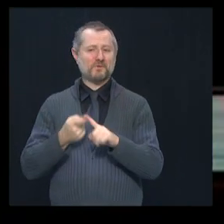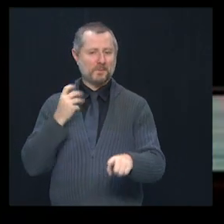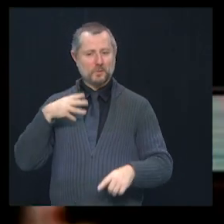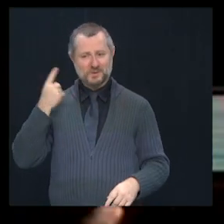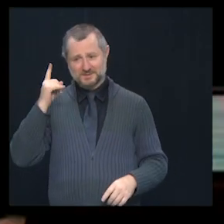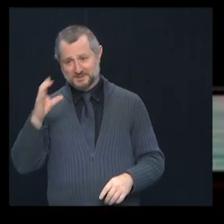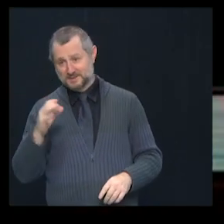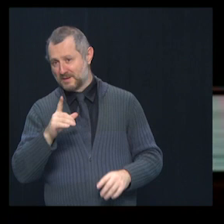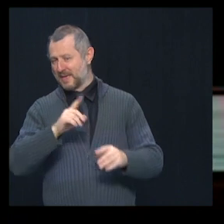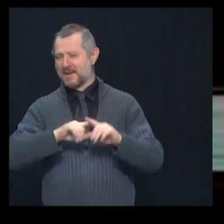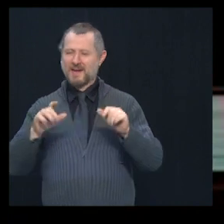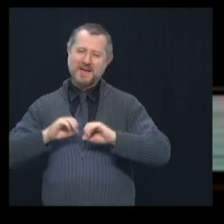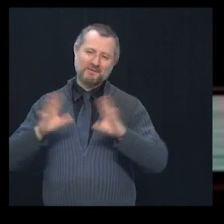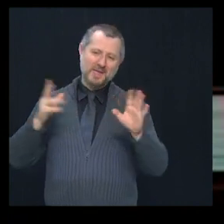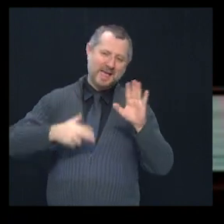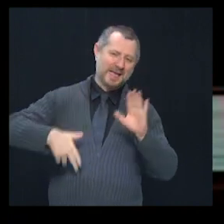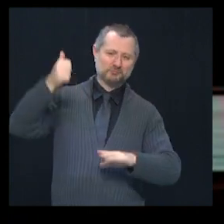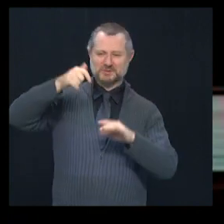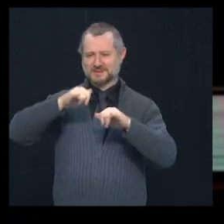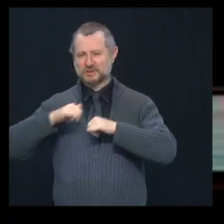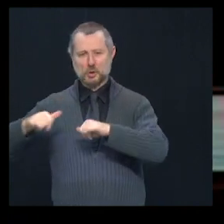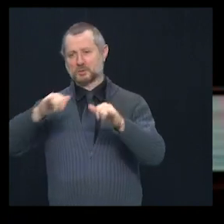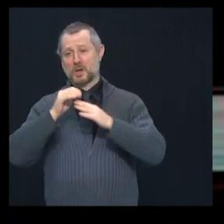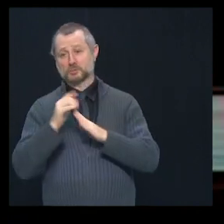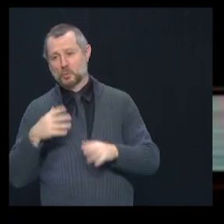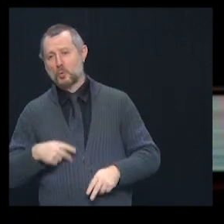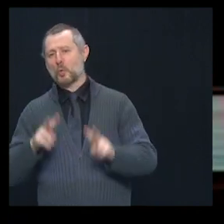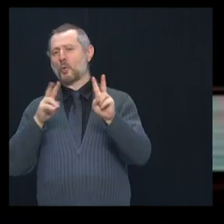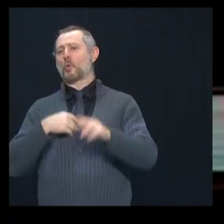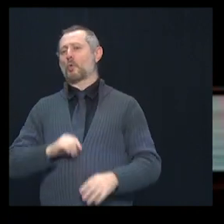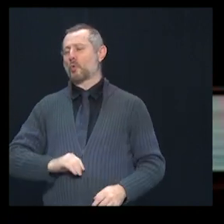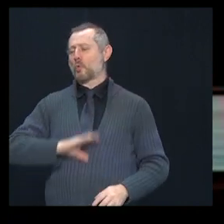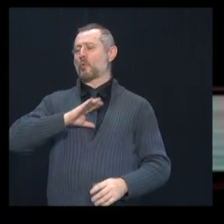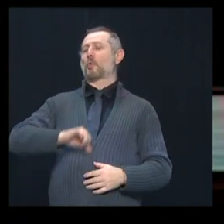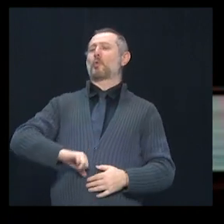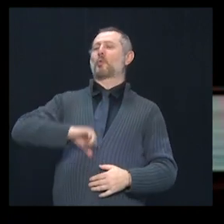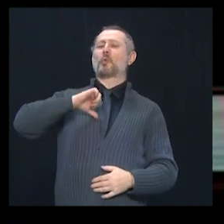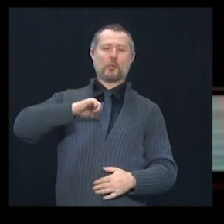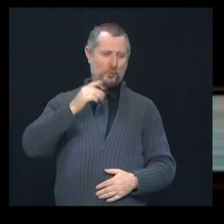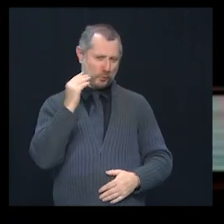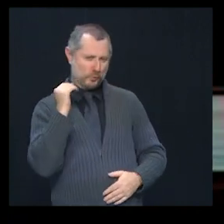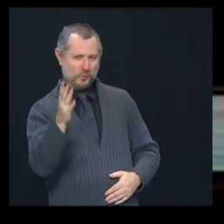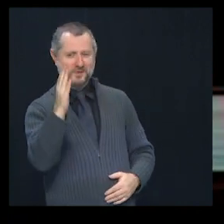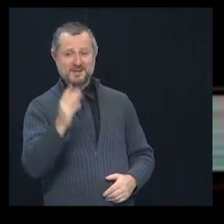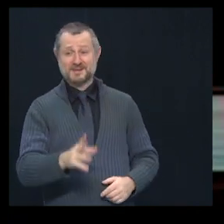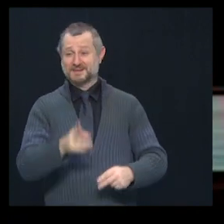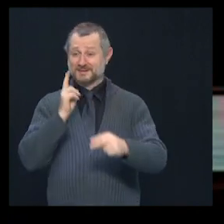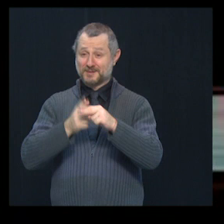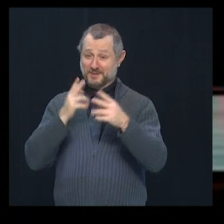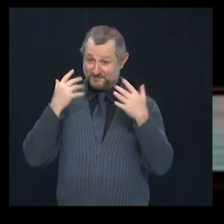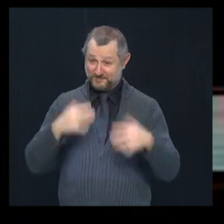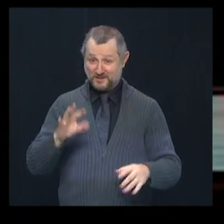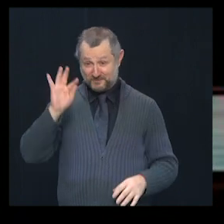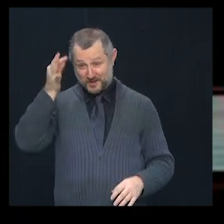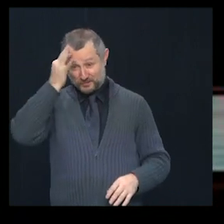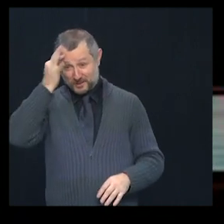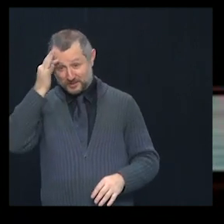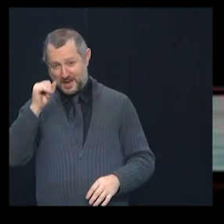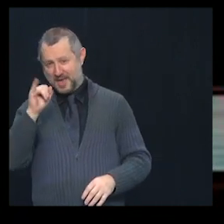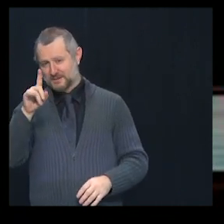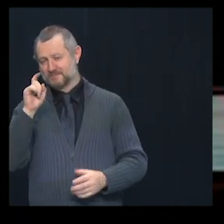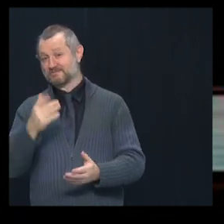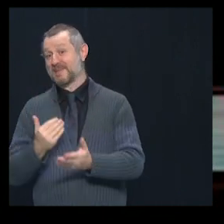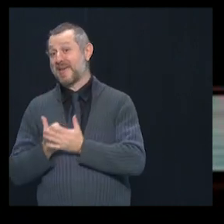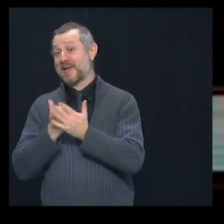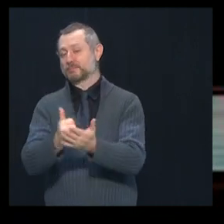set a standard for leadership that we can all be proud of and as you said federal aid has to be proportionate to the damage we've